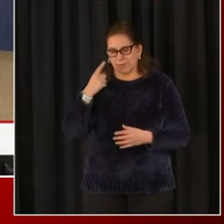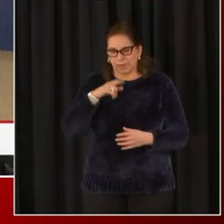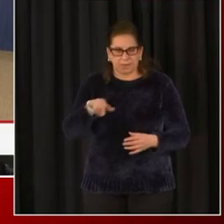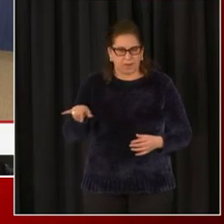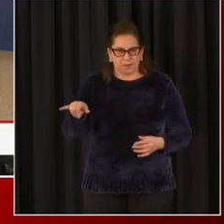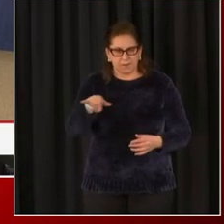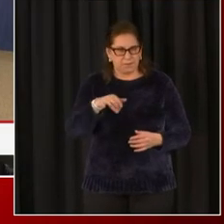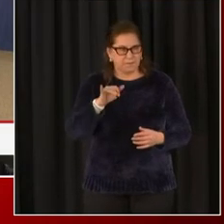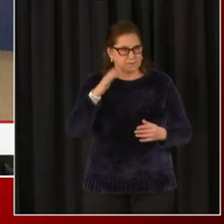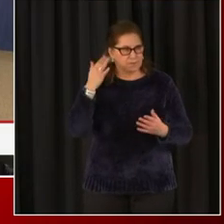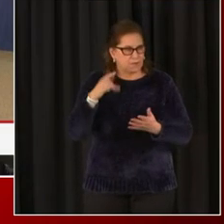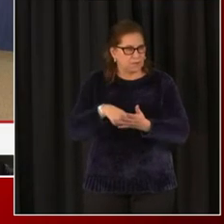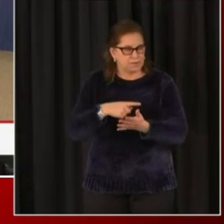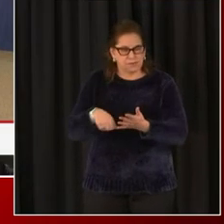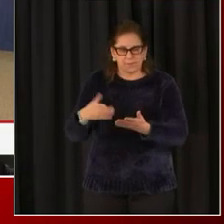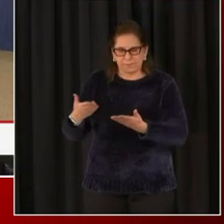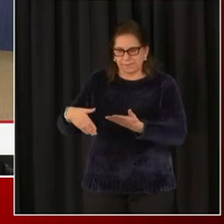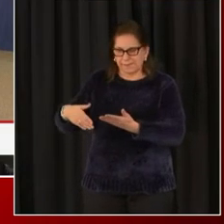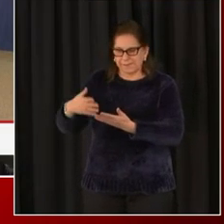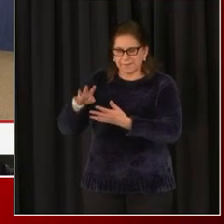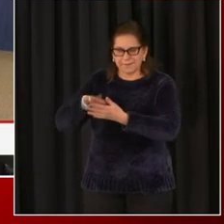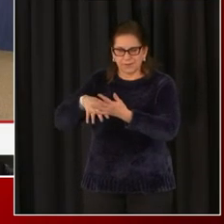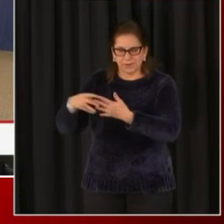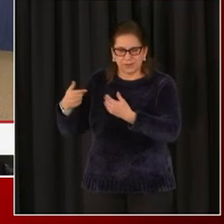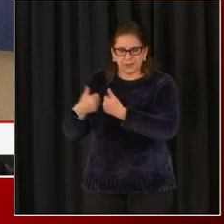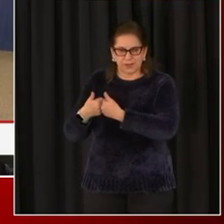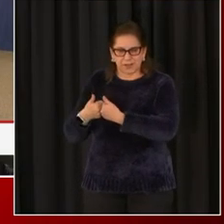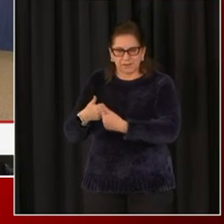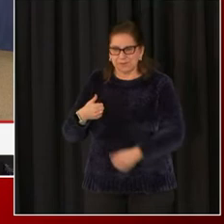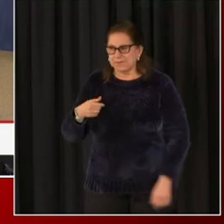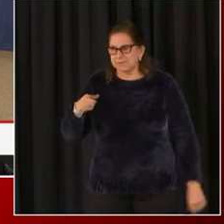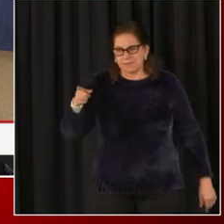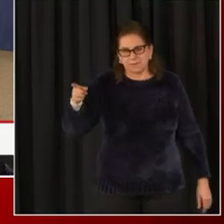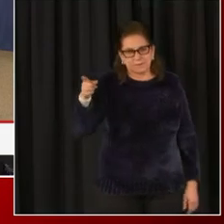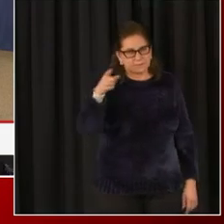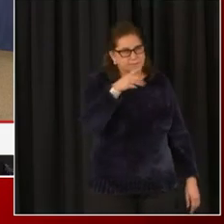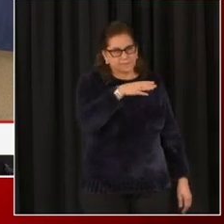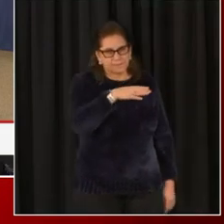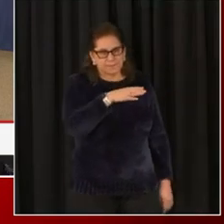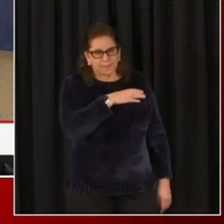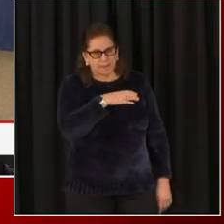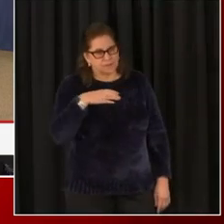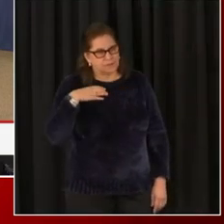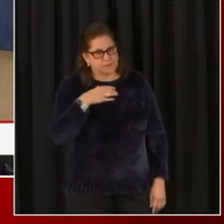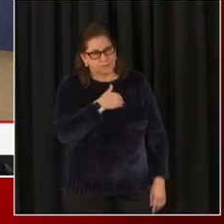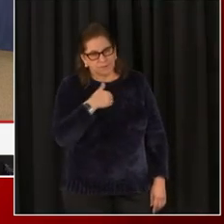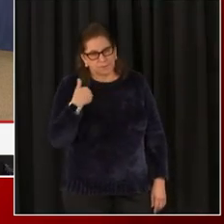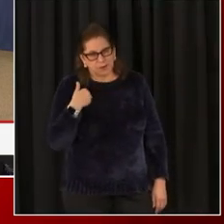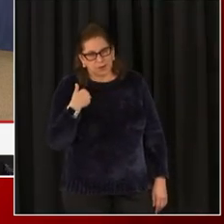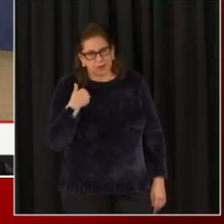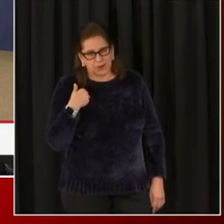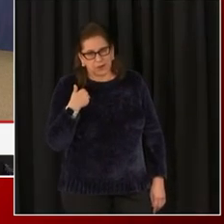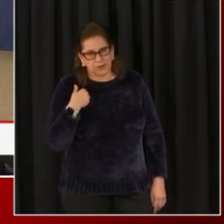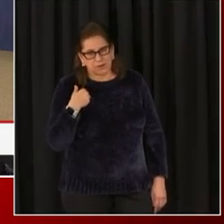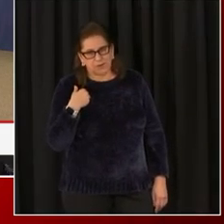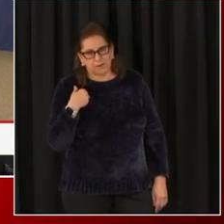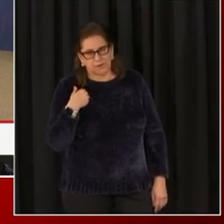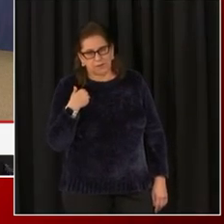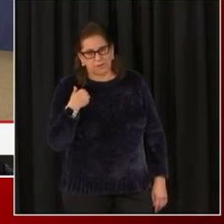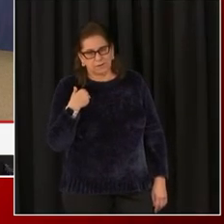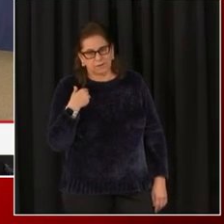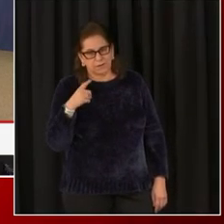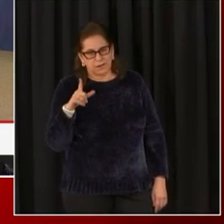Okay. Uh, thank you. And then the second question, uh, council member, Janice Lewis, George, and several other council members today,